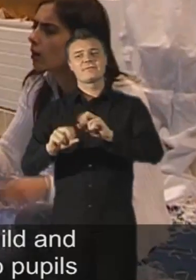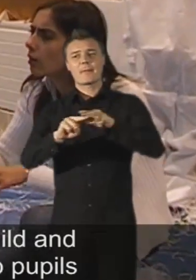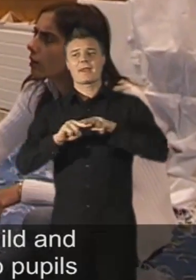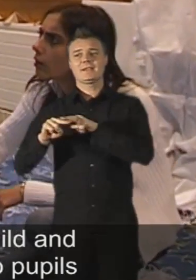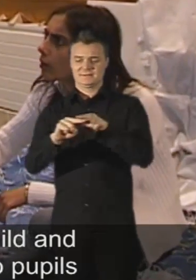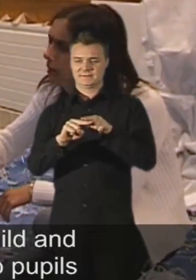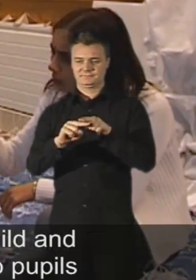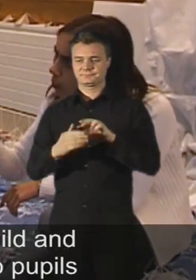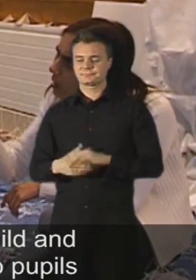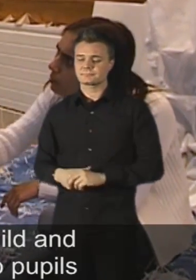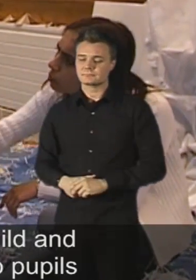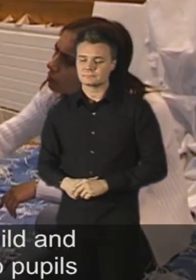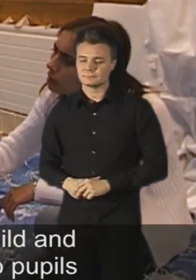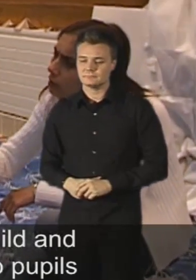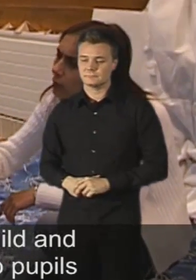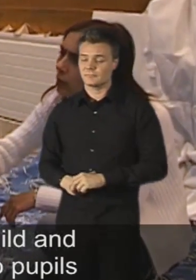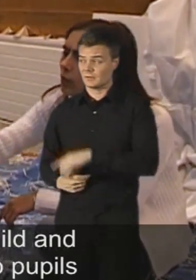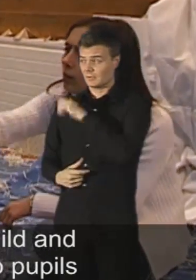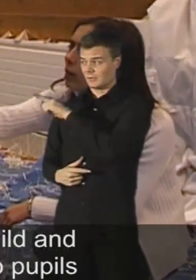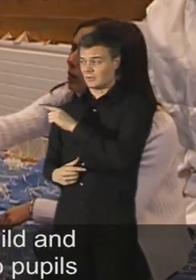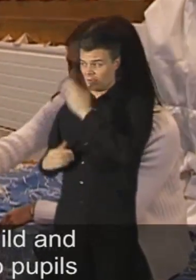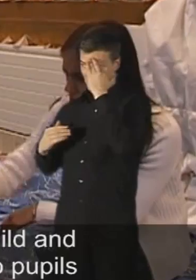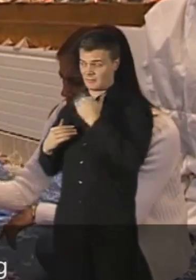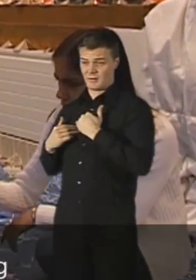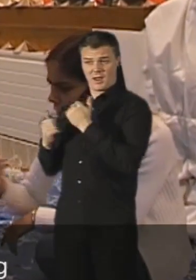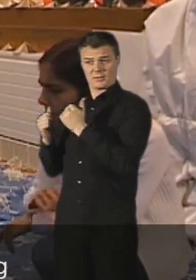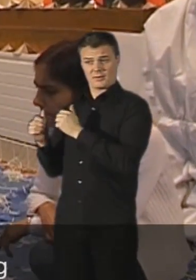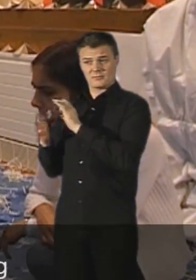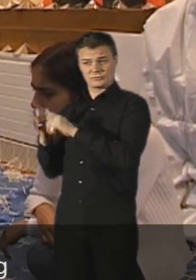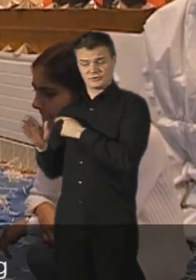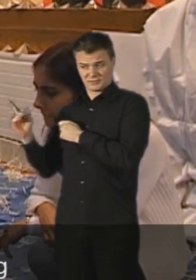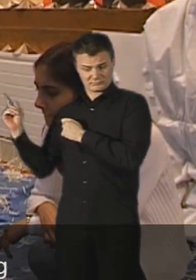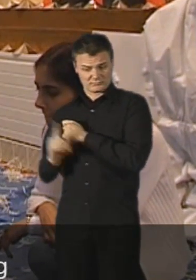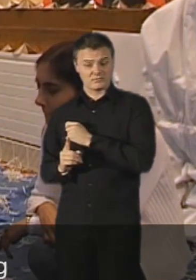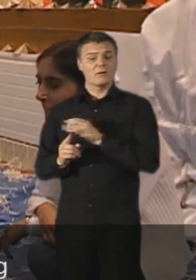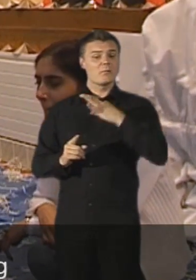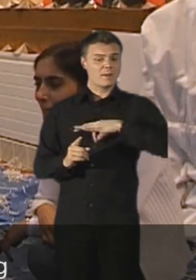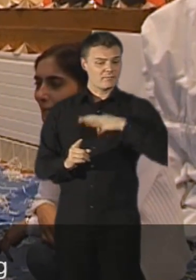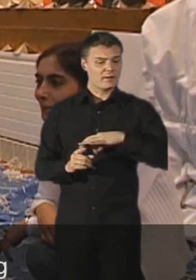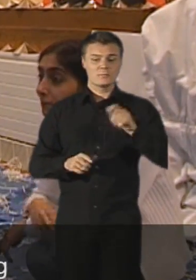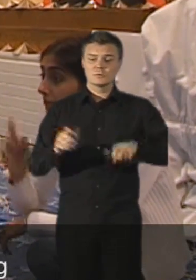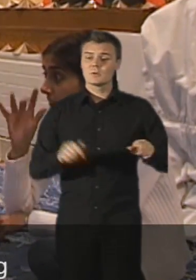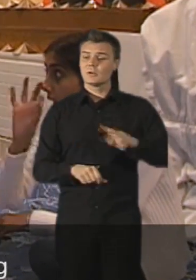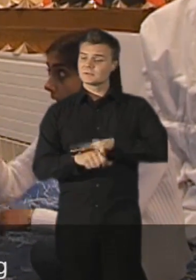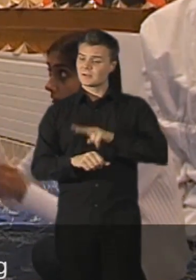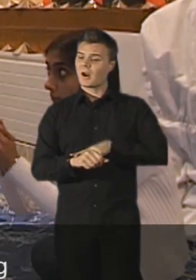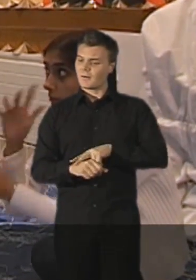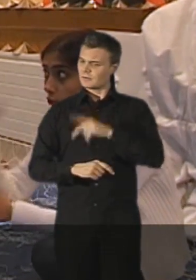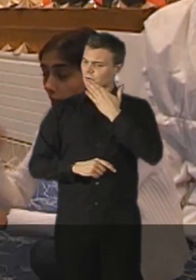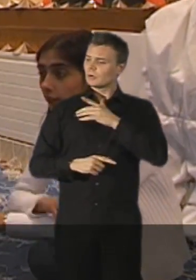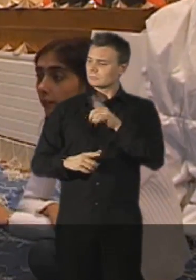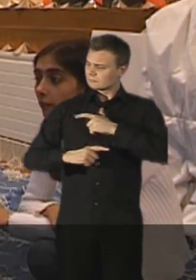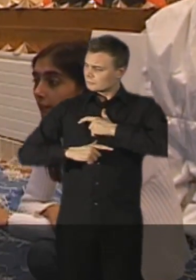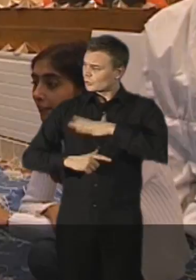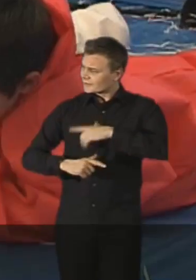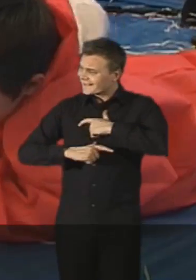Recognising the benefits that the Child and Mental Health Project has brought to pupils and staff, Cottingly School plans to continue some of this work by buying